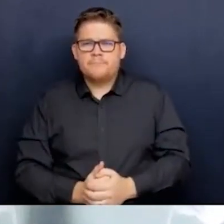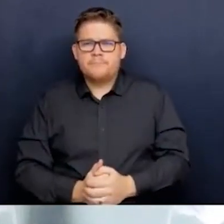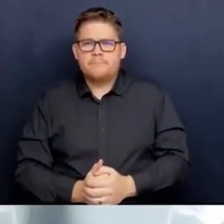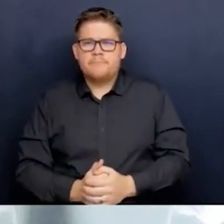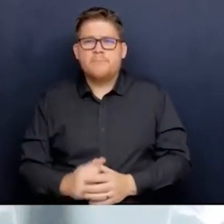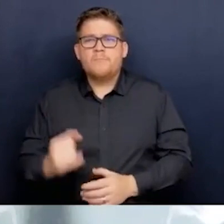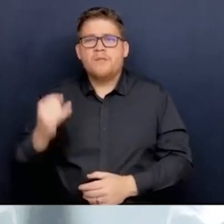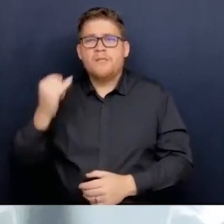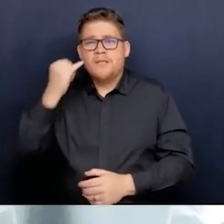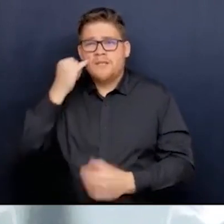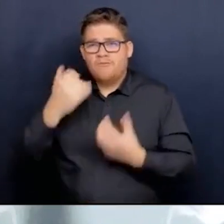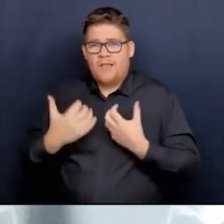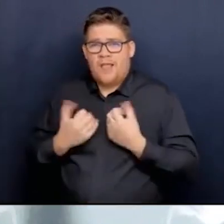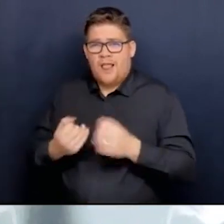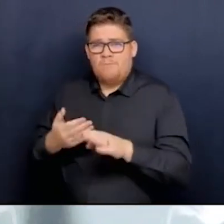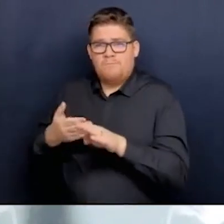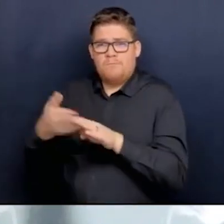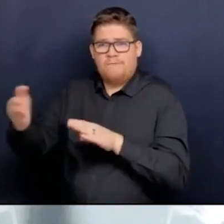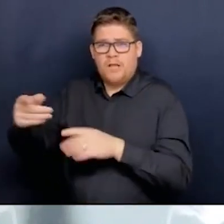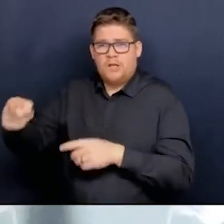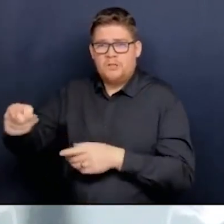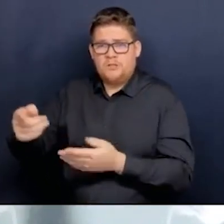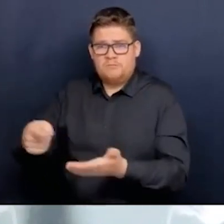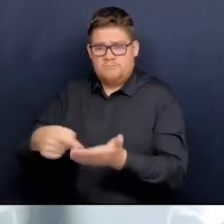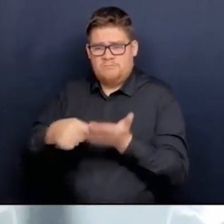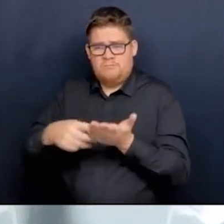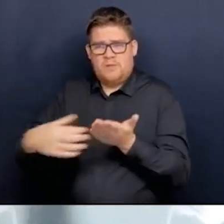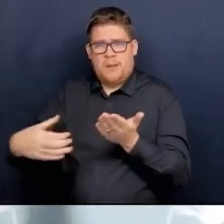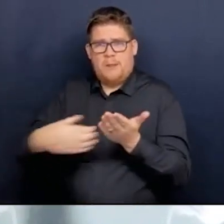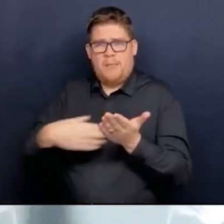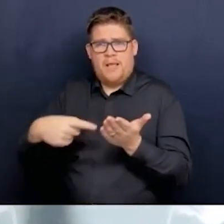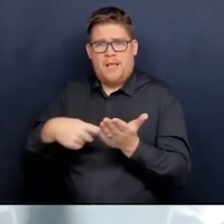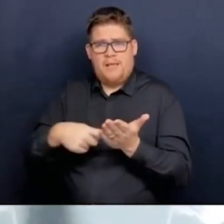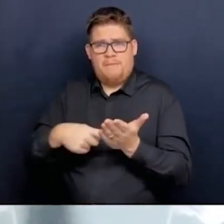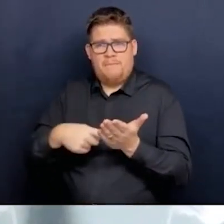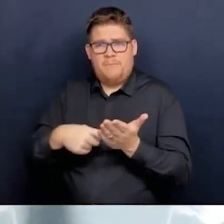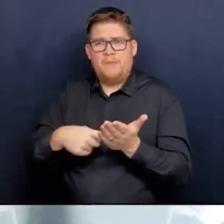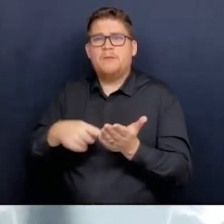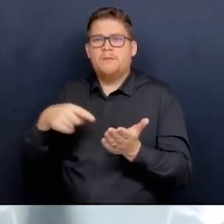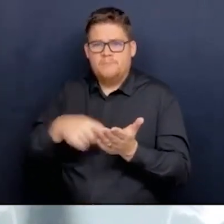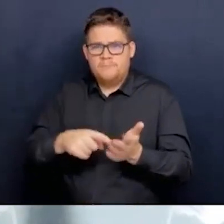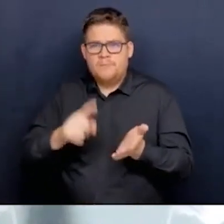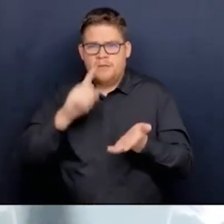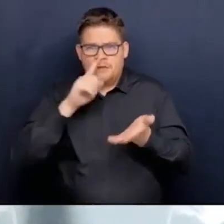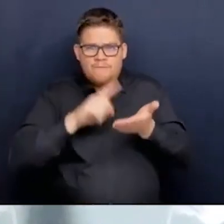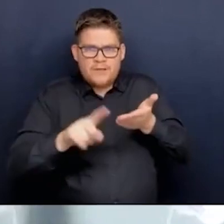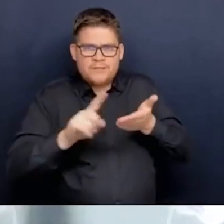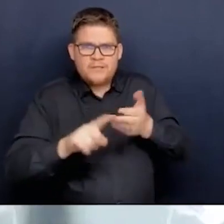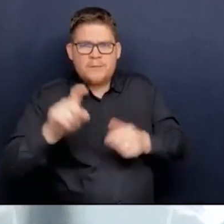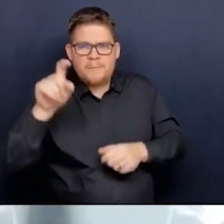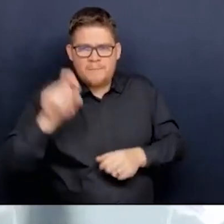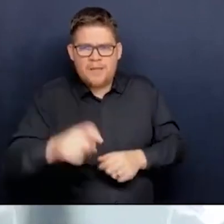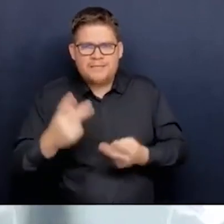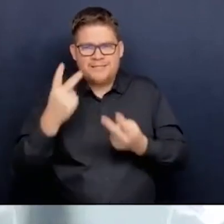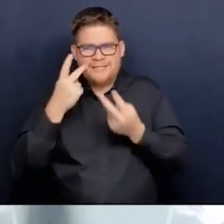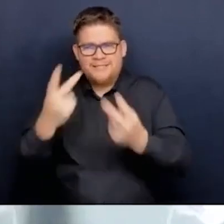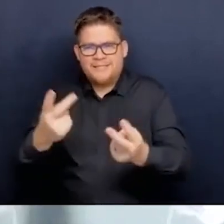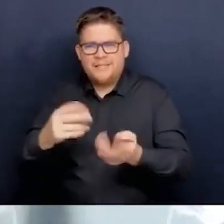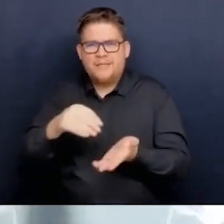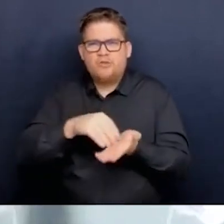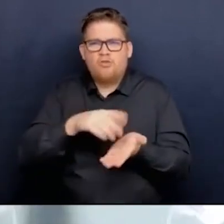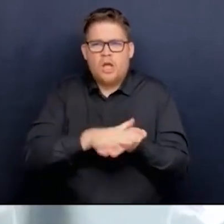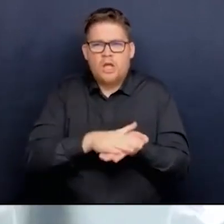investigation, therefore it's a significant complaint, the investigator requires the ability to search records act in the public interest,